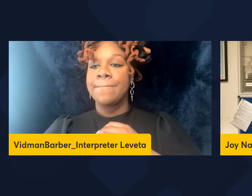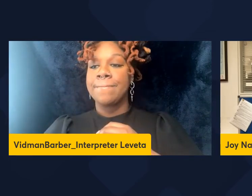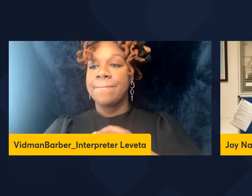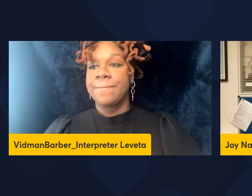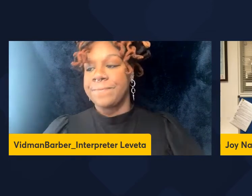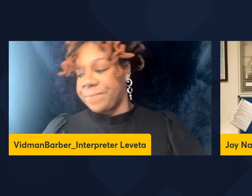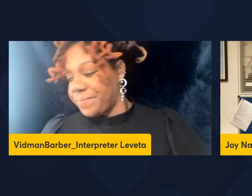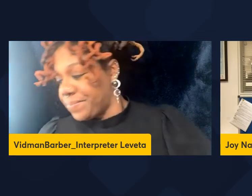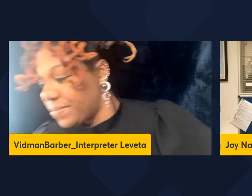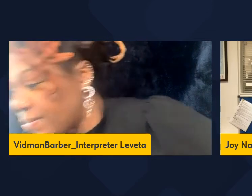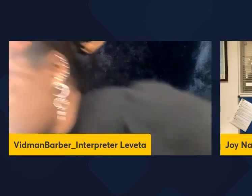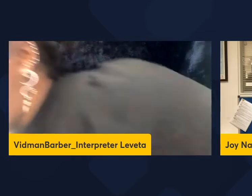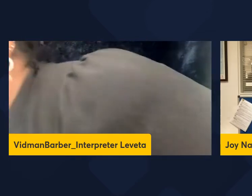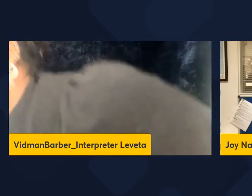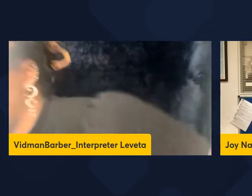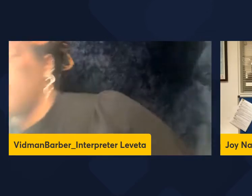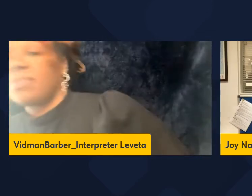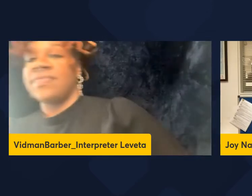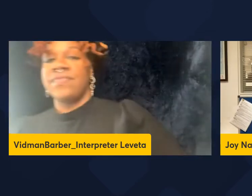Share screen.